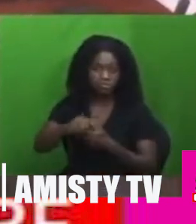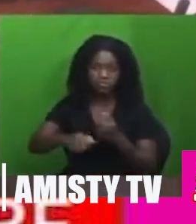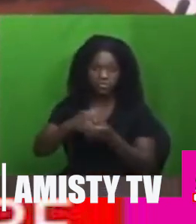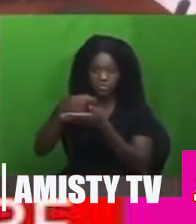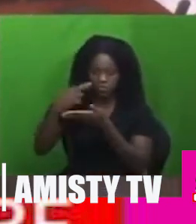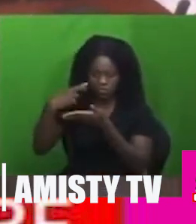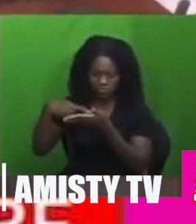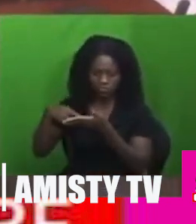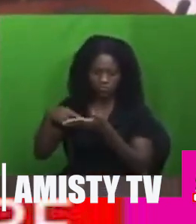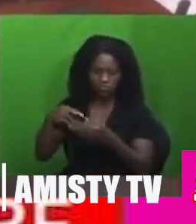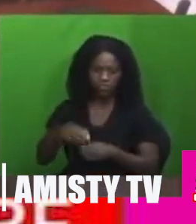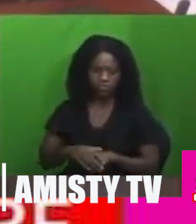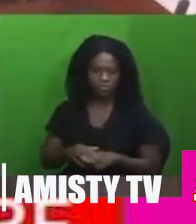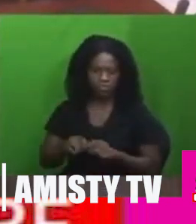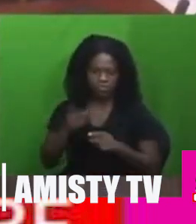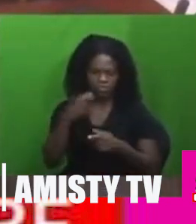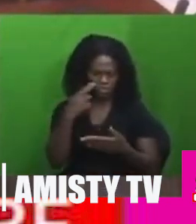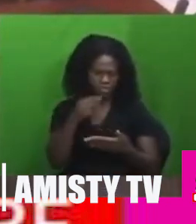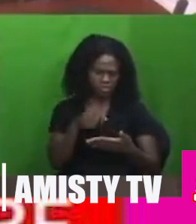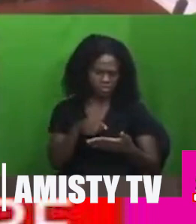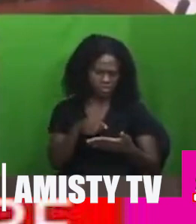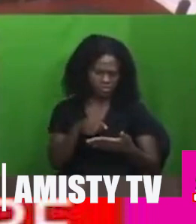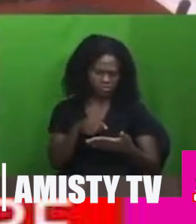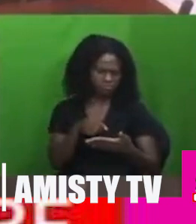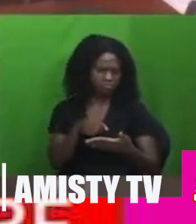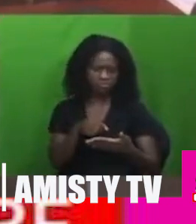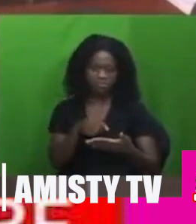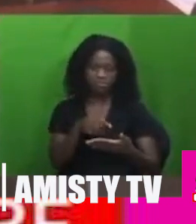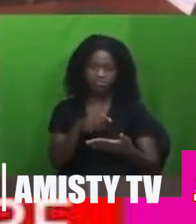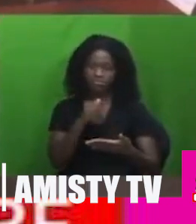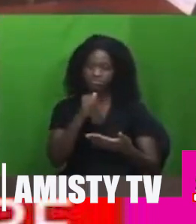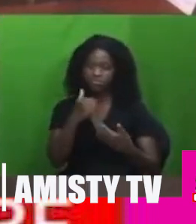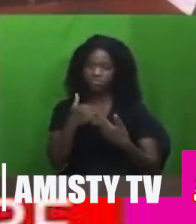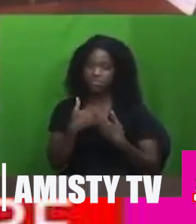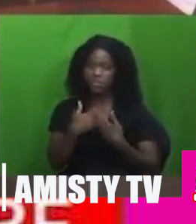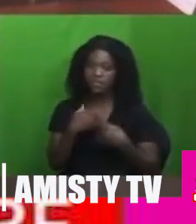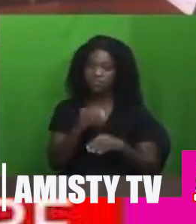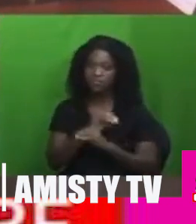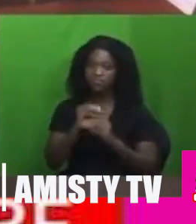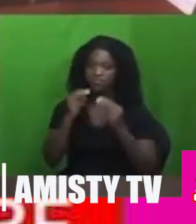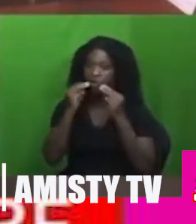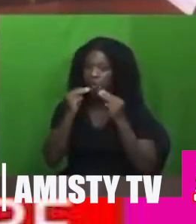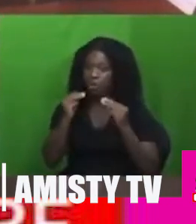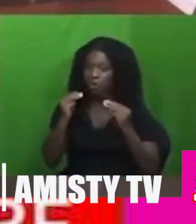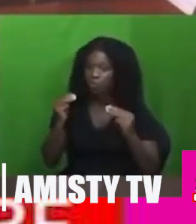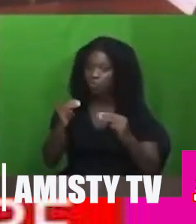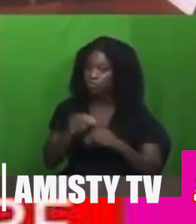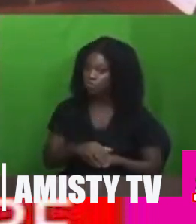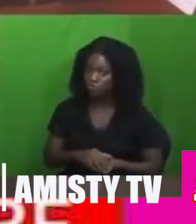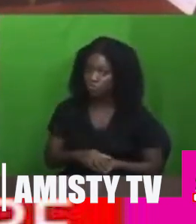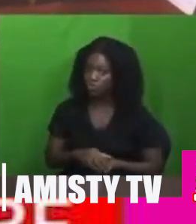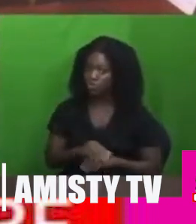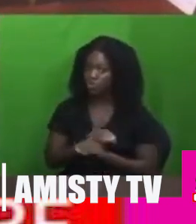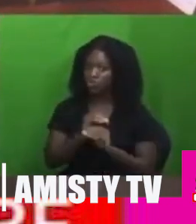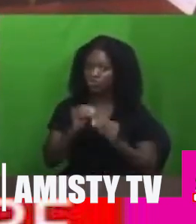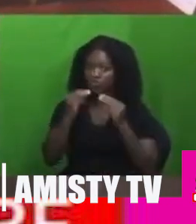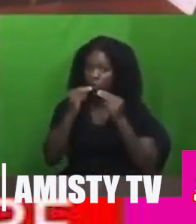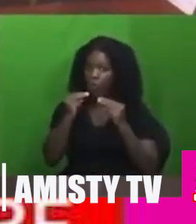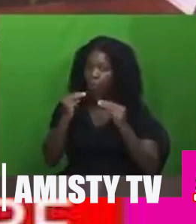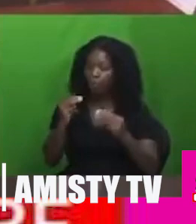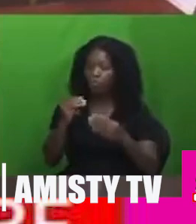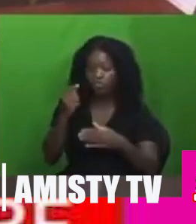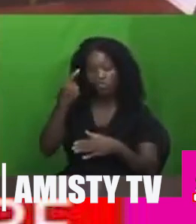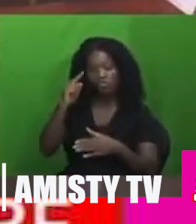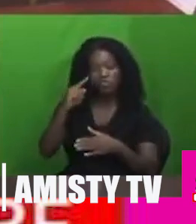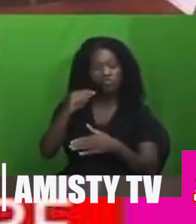that there is no advertised motion. There's no advertised motion for the